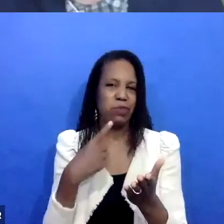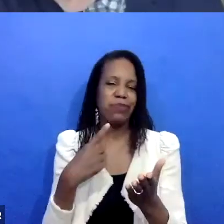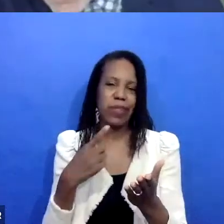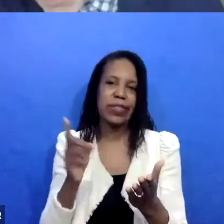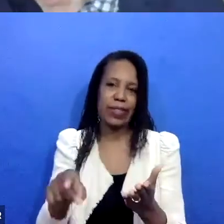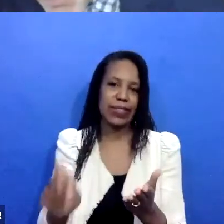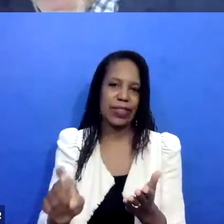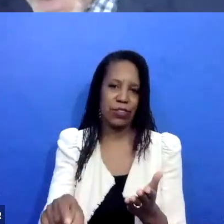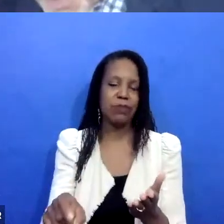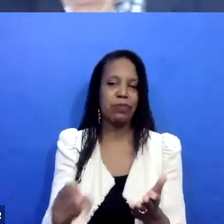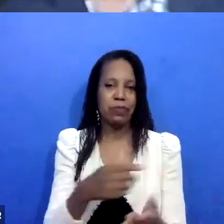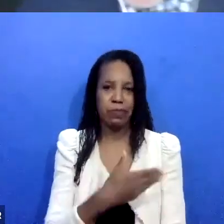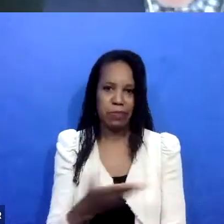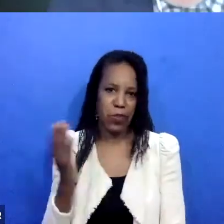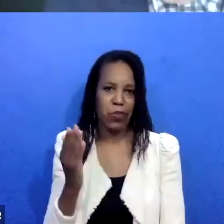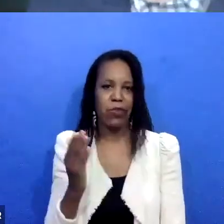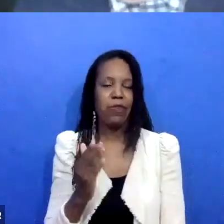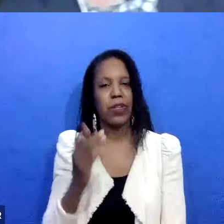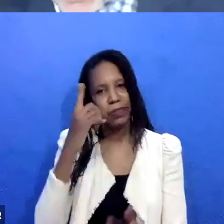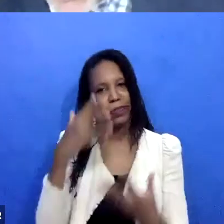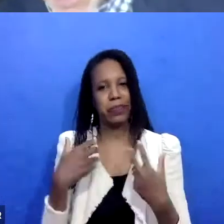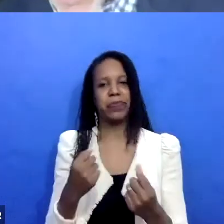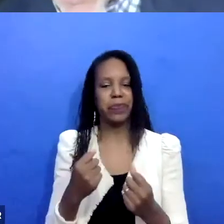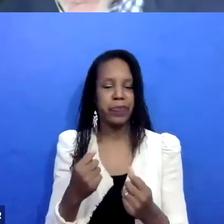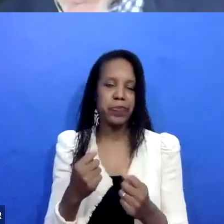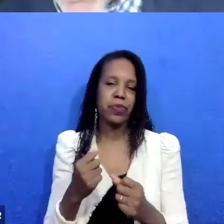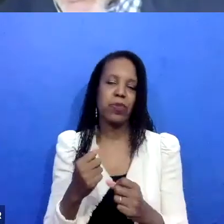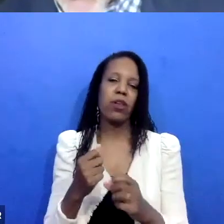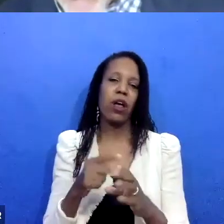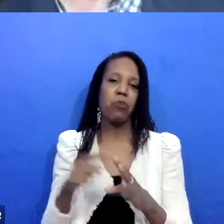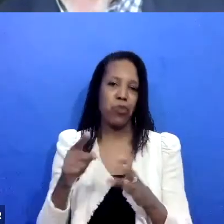Yeah. part of our screening process involves, uh,